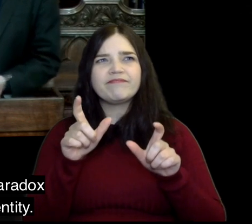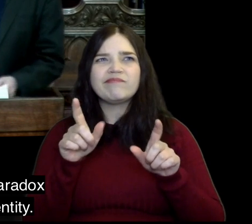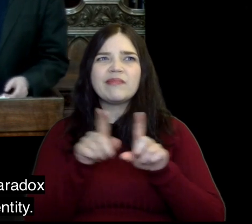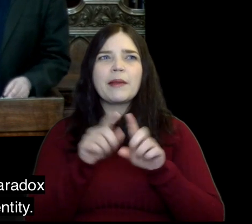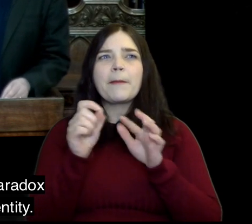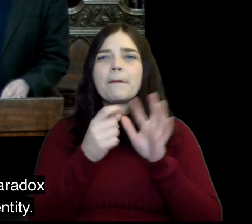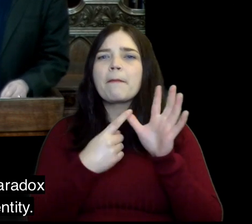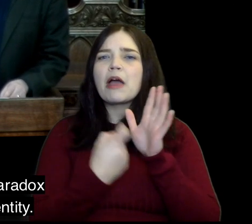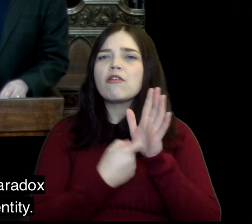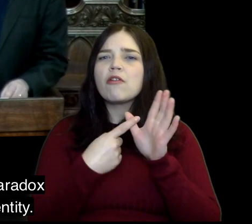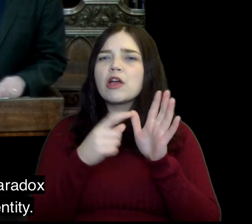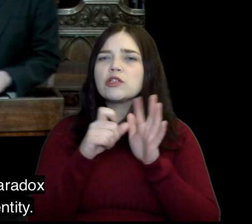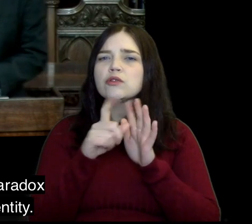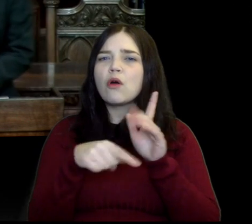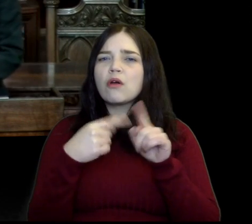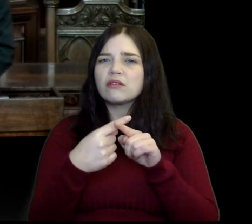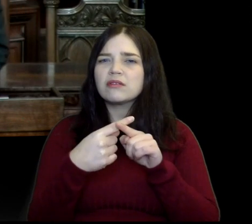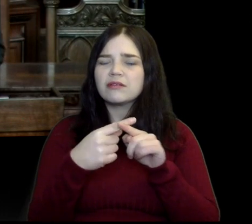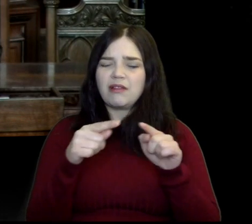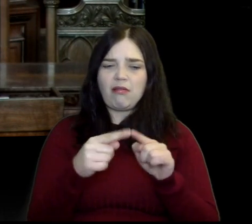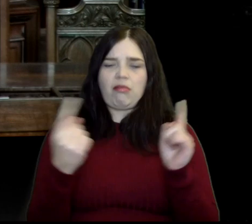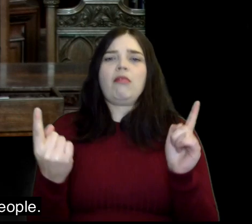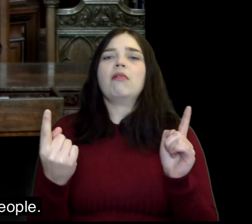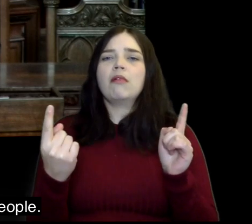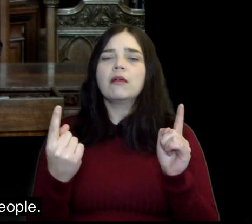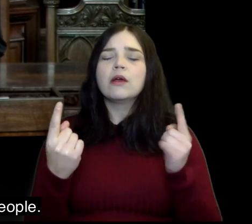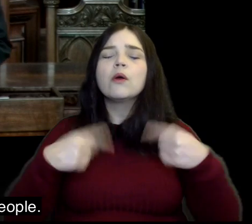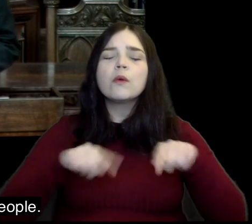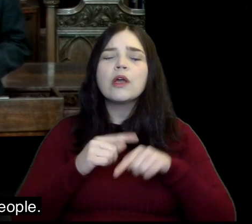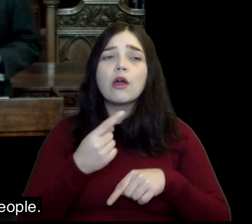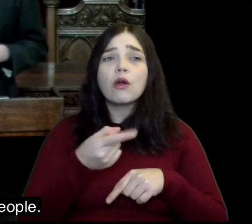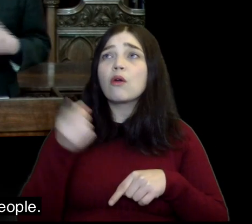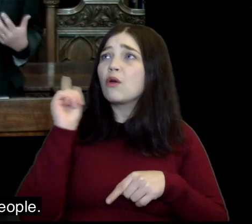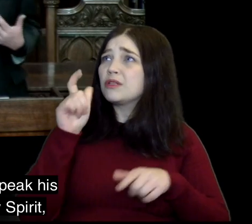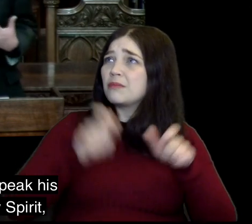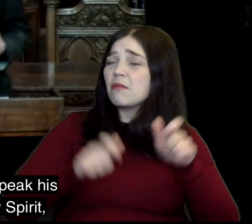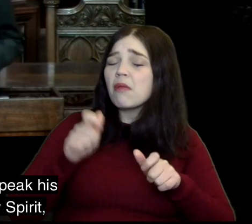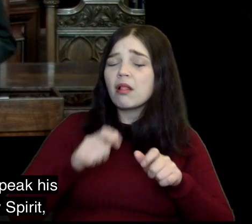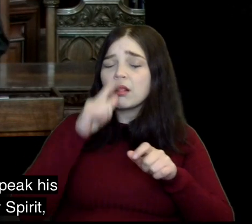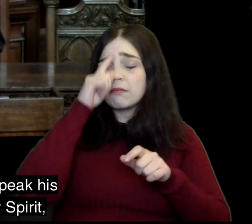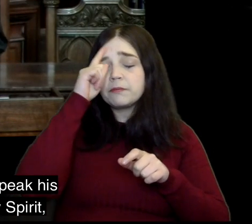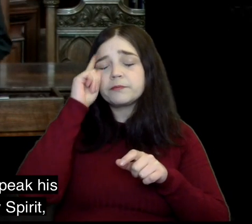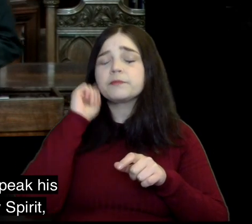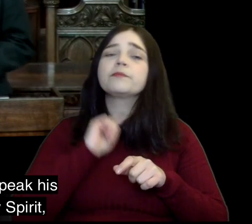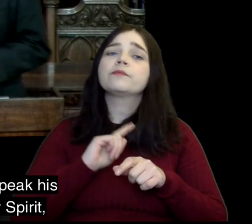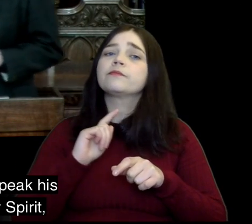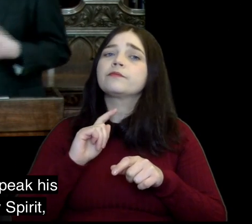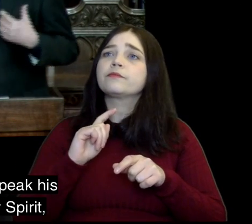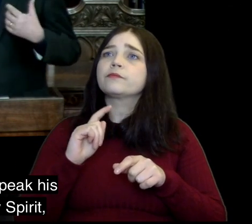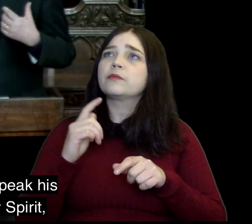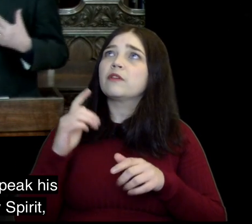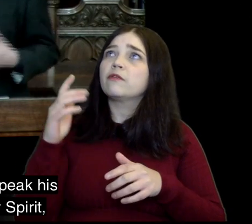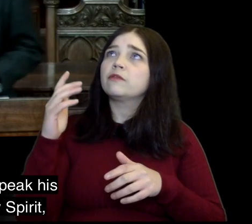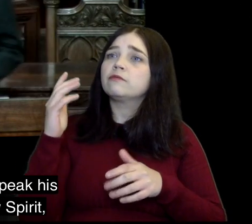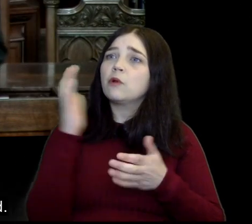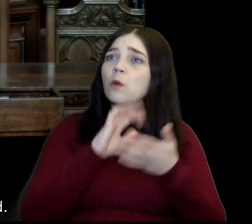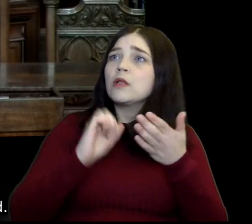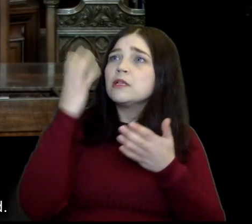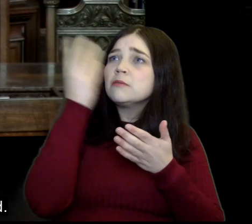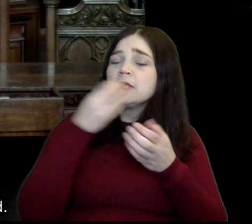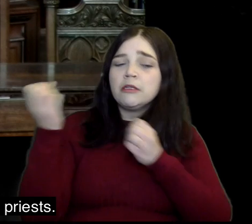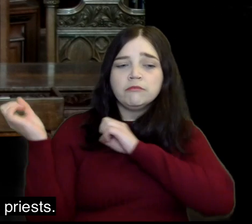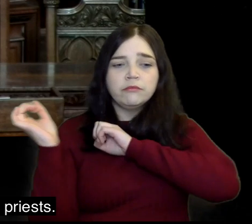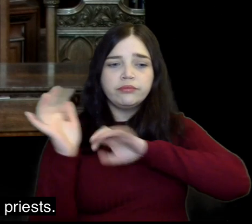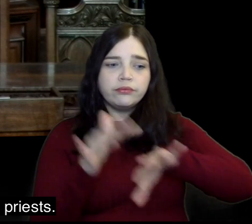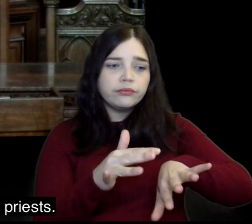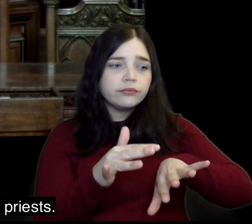It's a bit of the paradox of Christian identity We are God's people We are called to speak his word